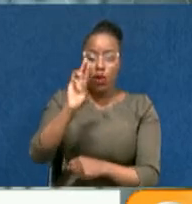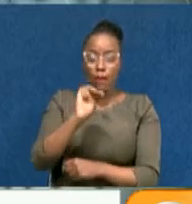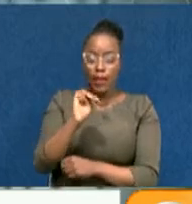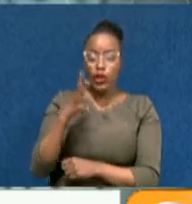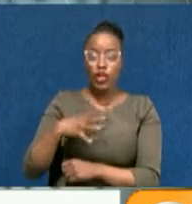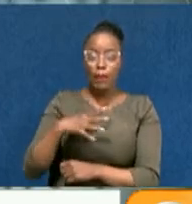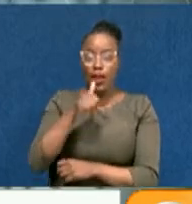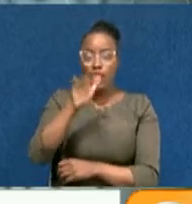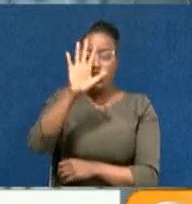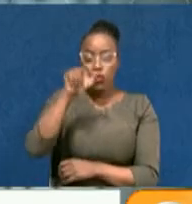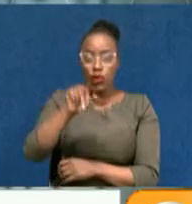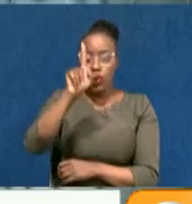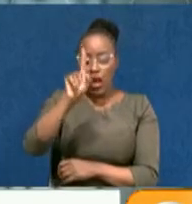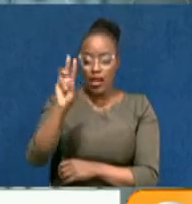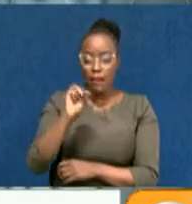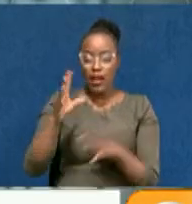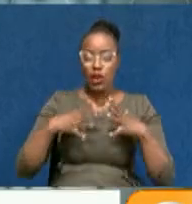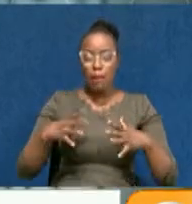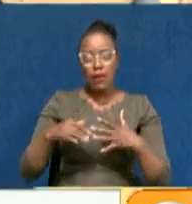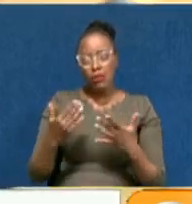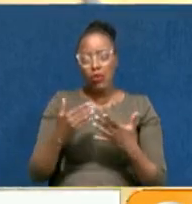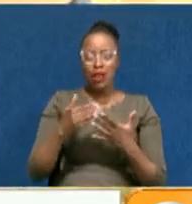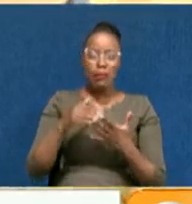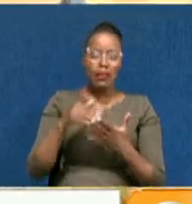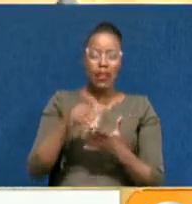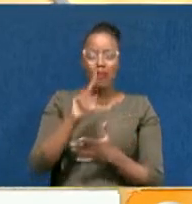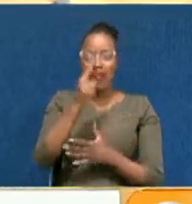people. Another 5.1 million have been partially vaccinated.